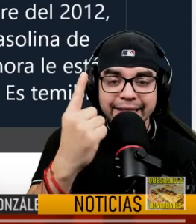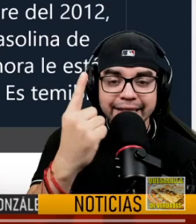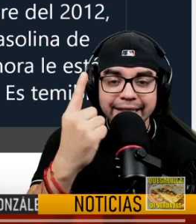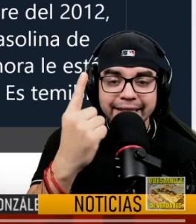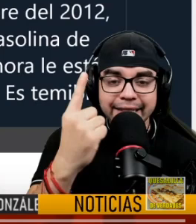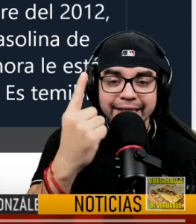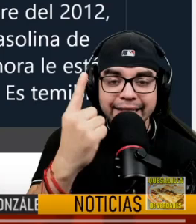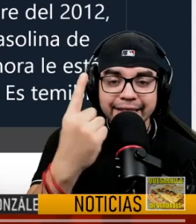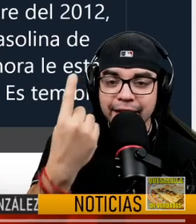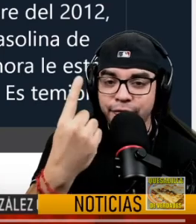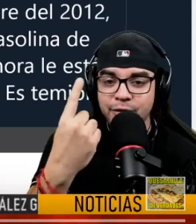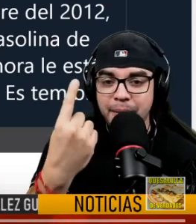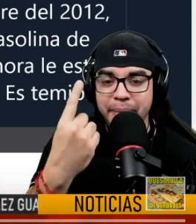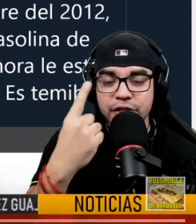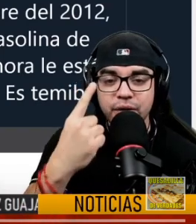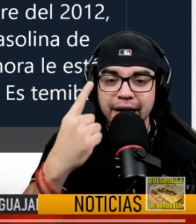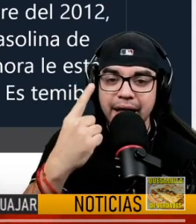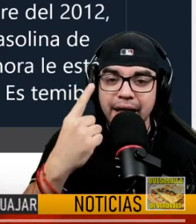man,